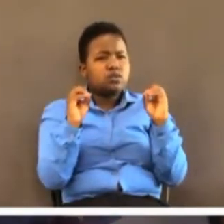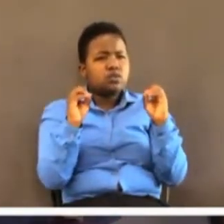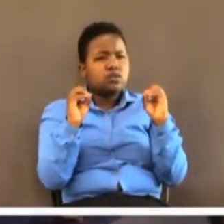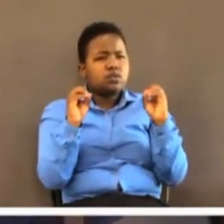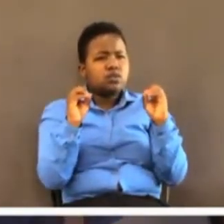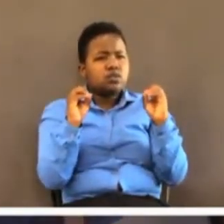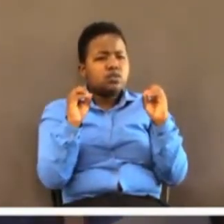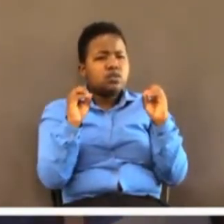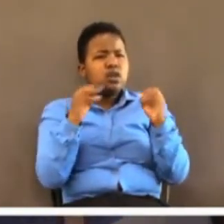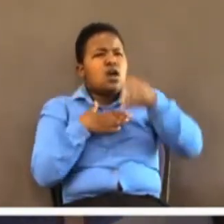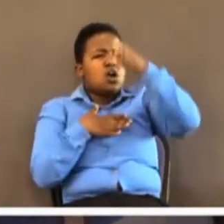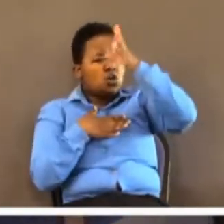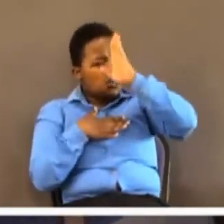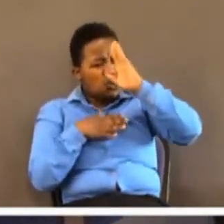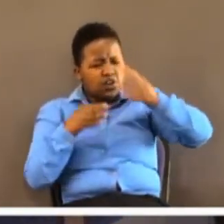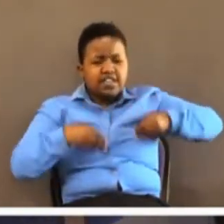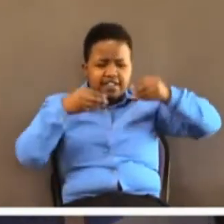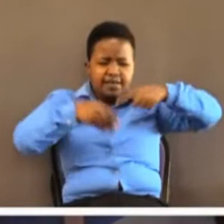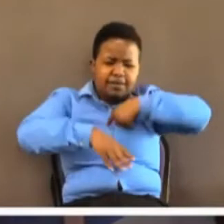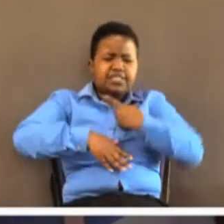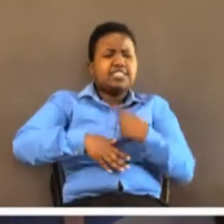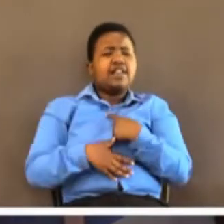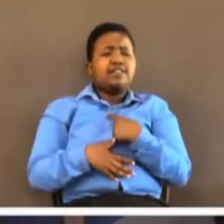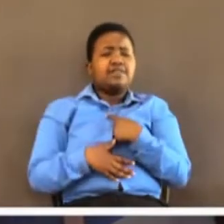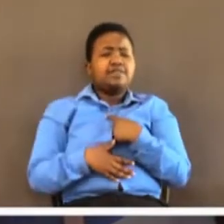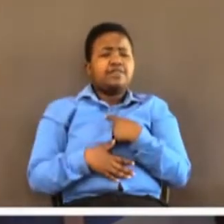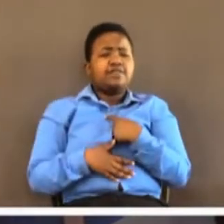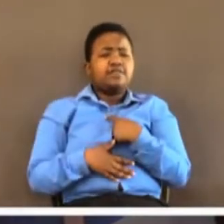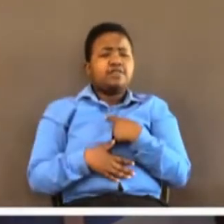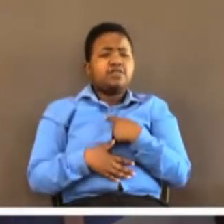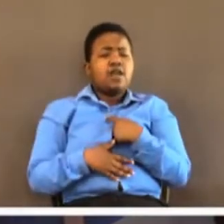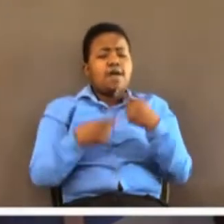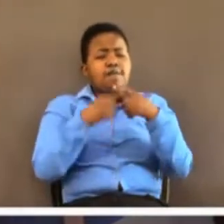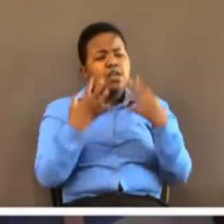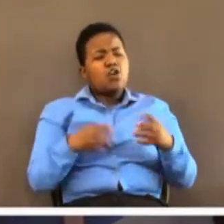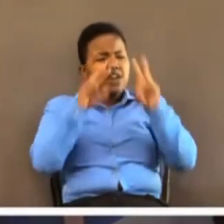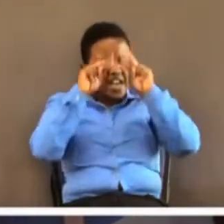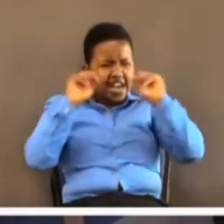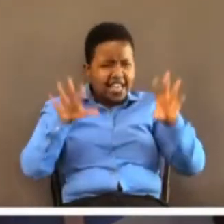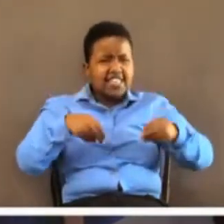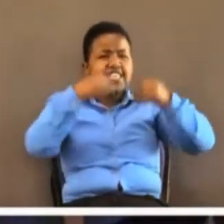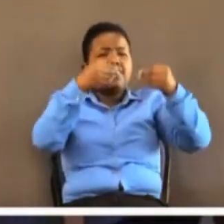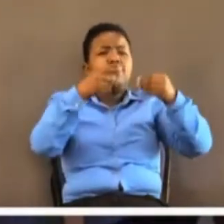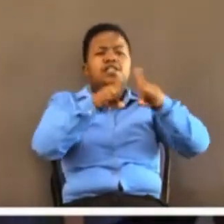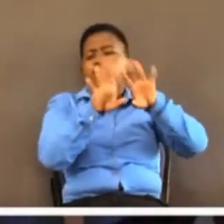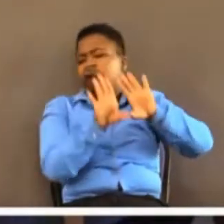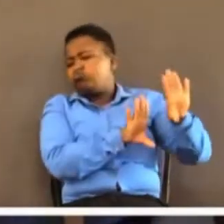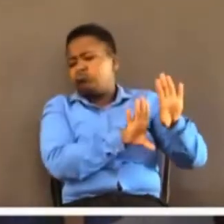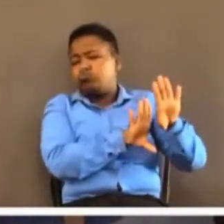away from God. God gave them himself. They gave him nothing except rejection.